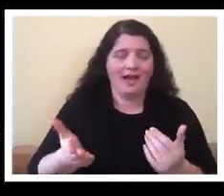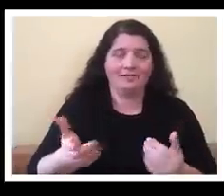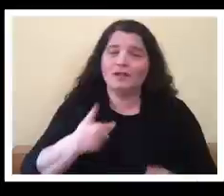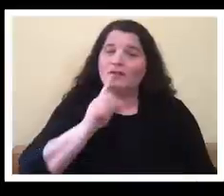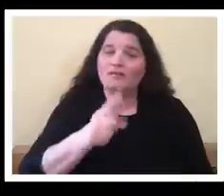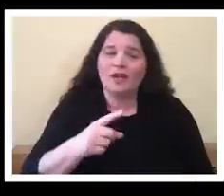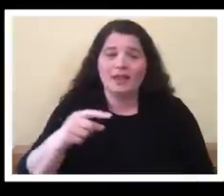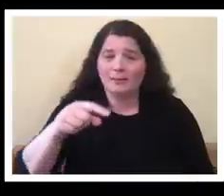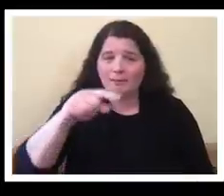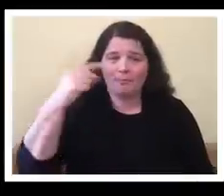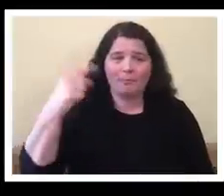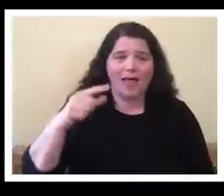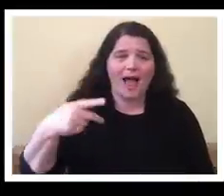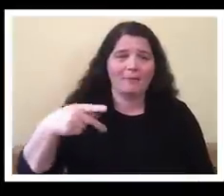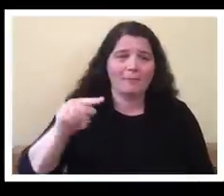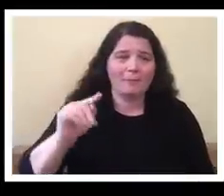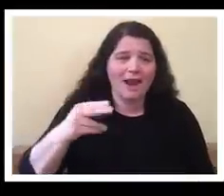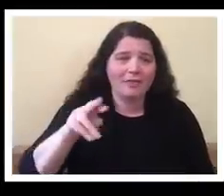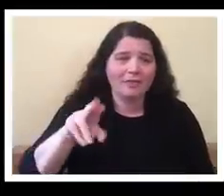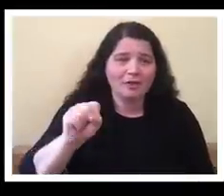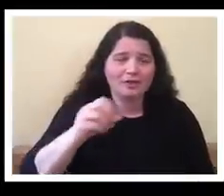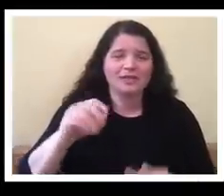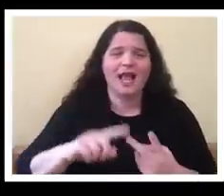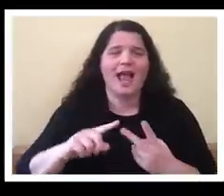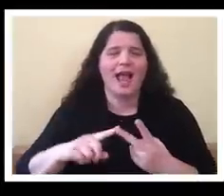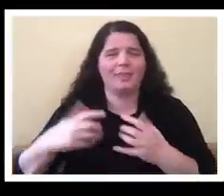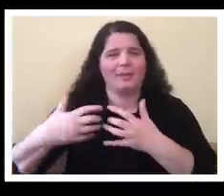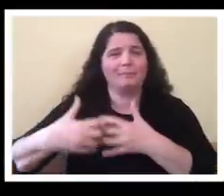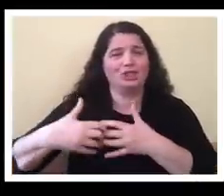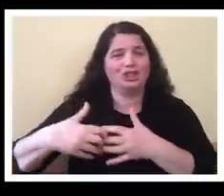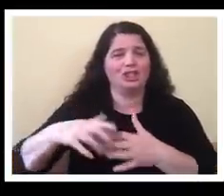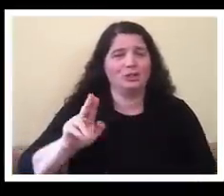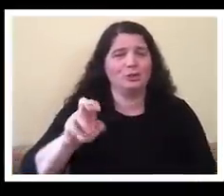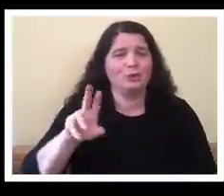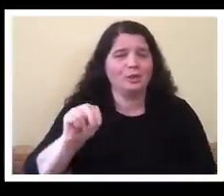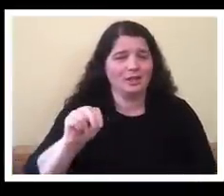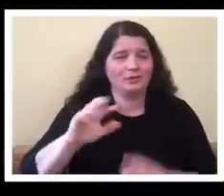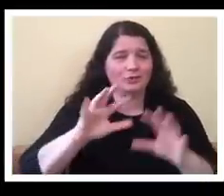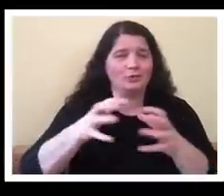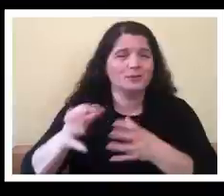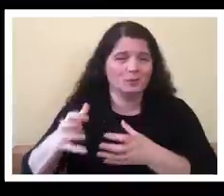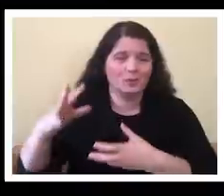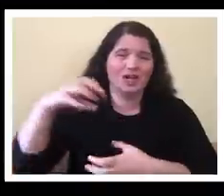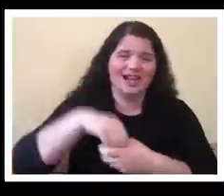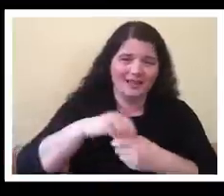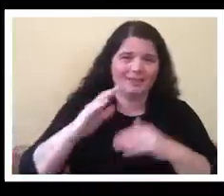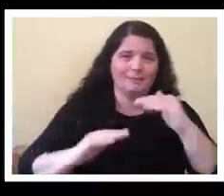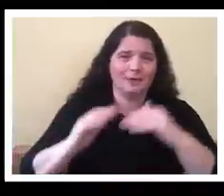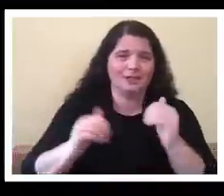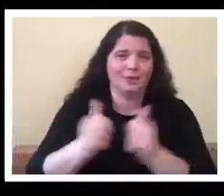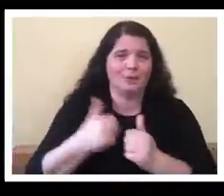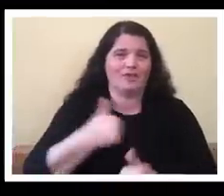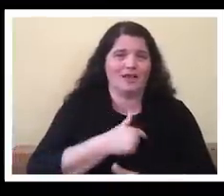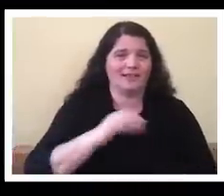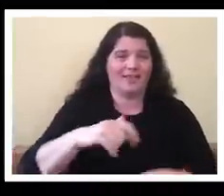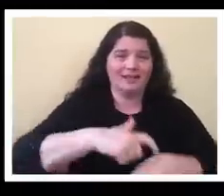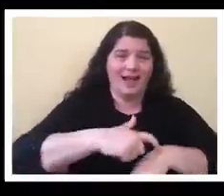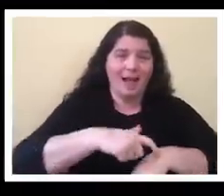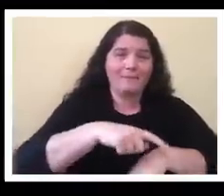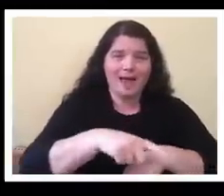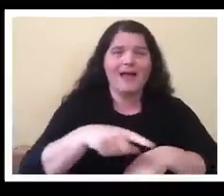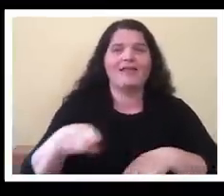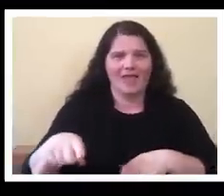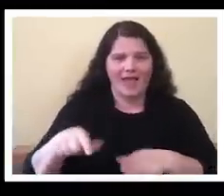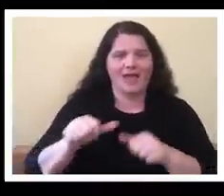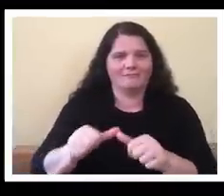and the machinist unions that were in the building at the time and they were a great help to tell me keep on doing this keep